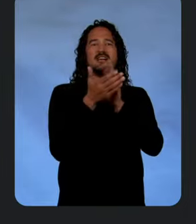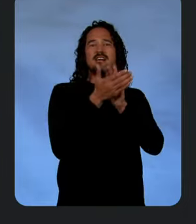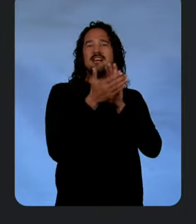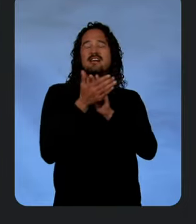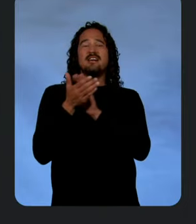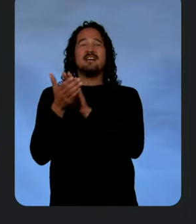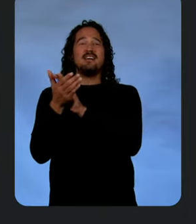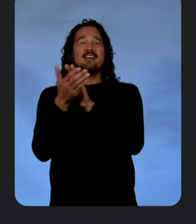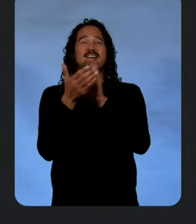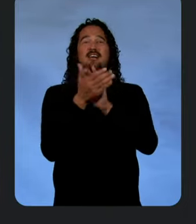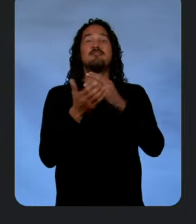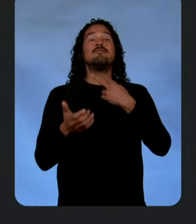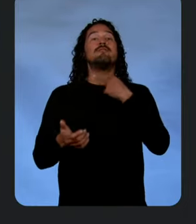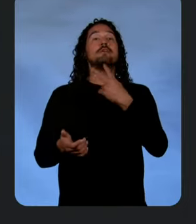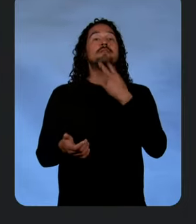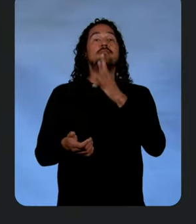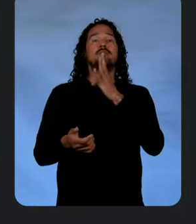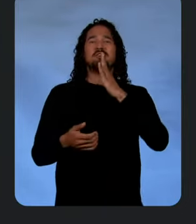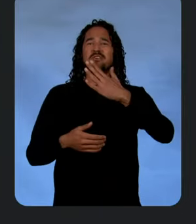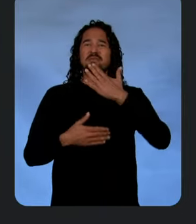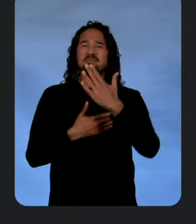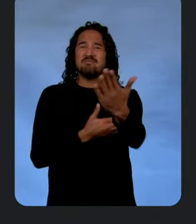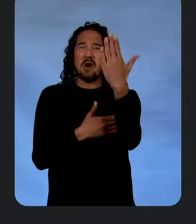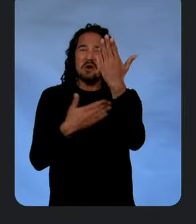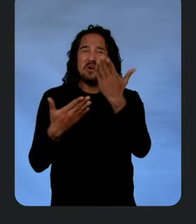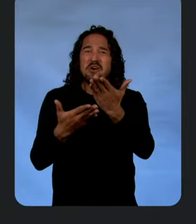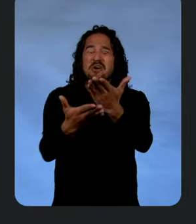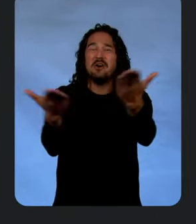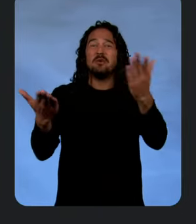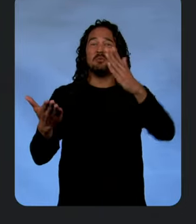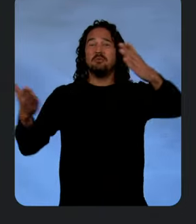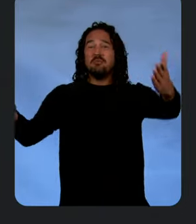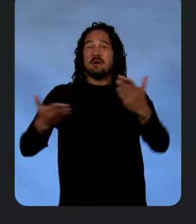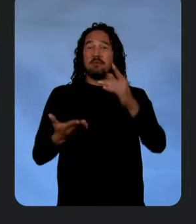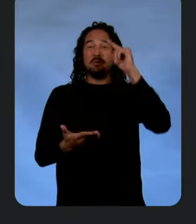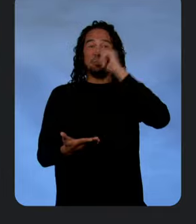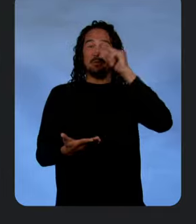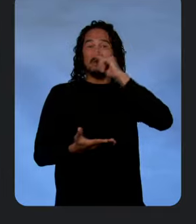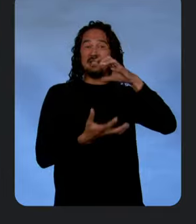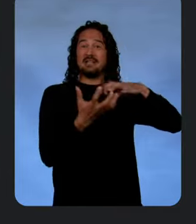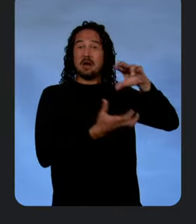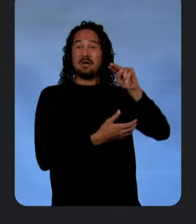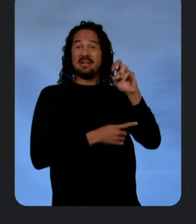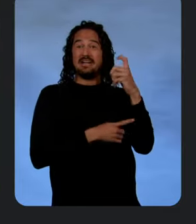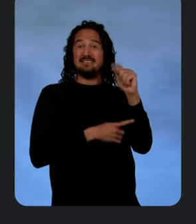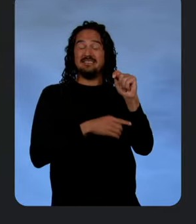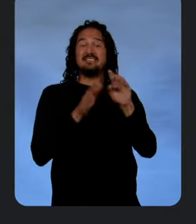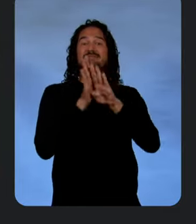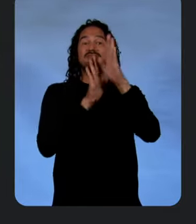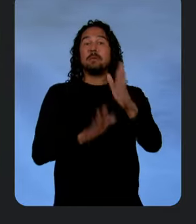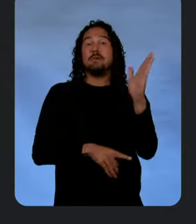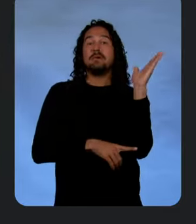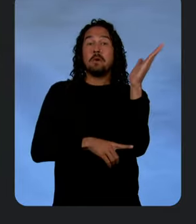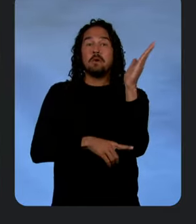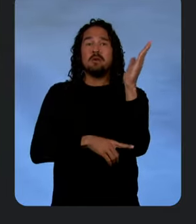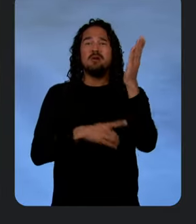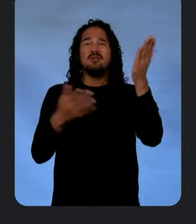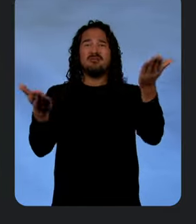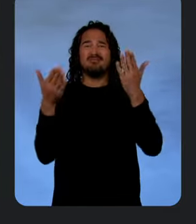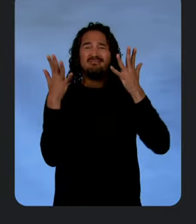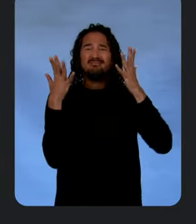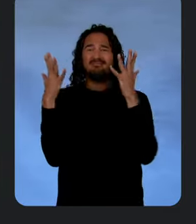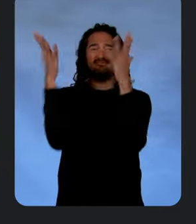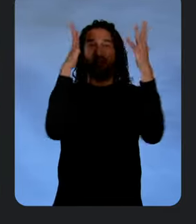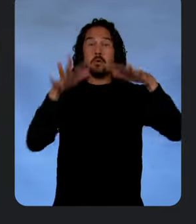Good morning, everyone. Welcome to the Google Cloud Next Developer Keynote. Please give it up for your hosts, Richard